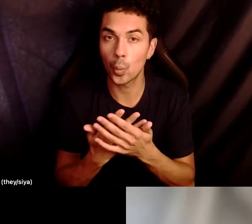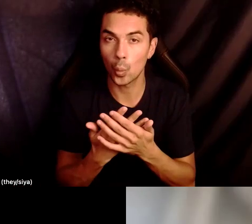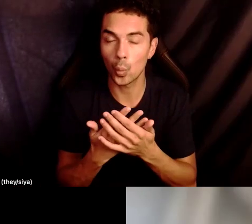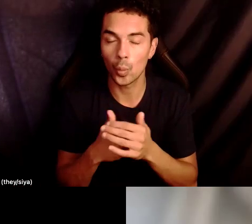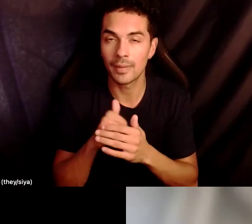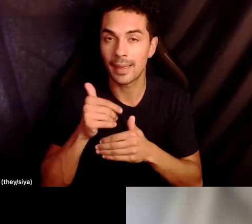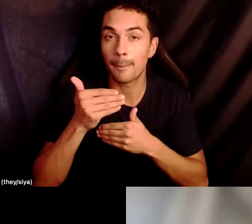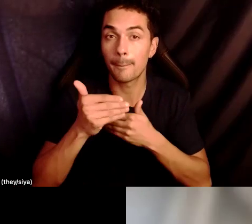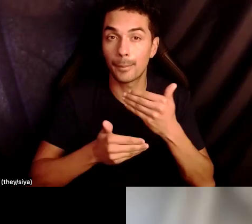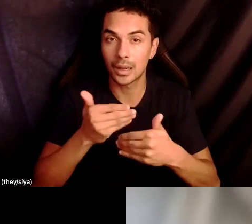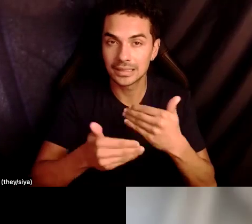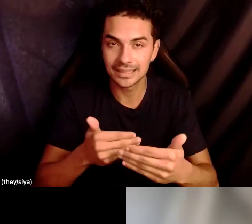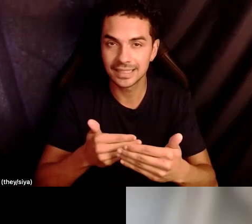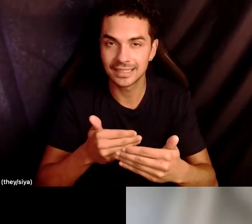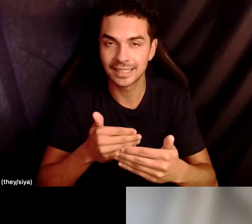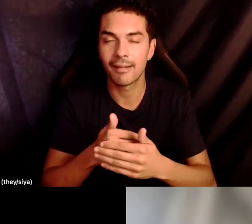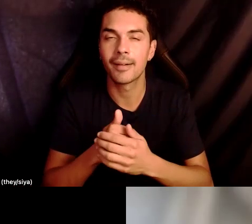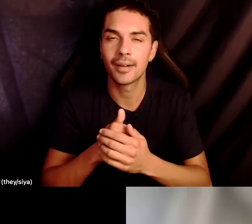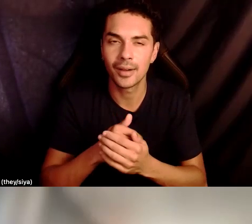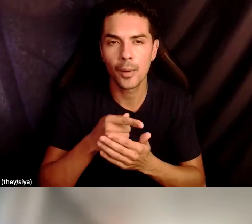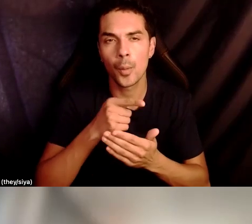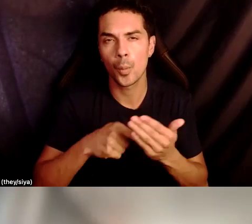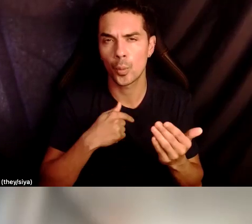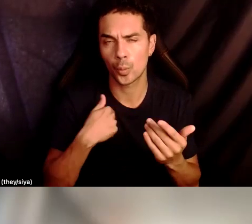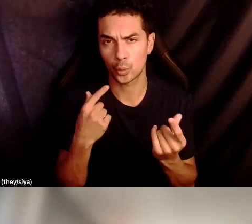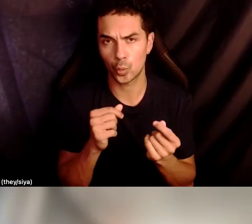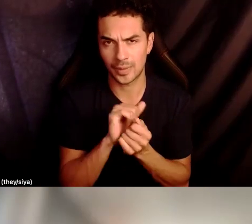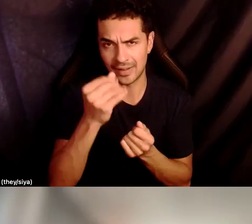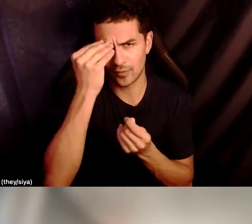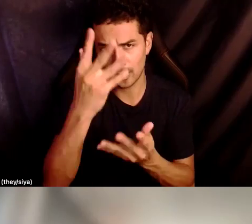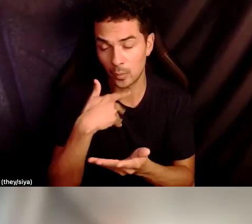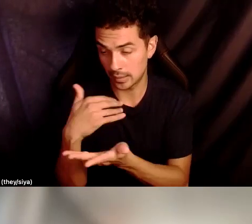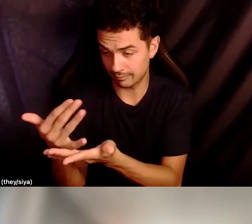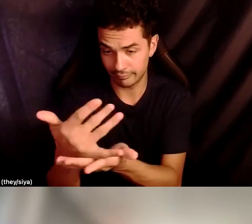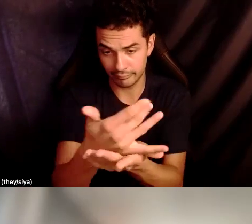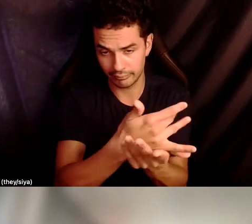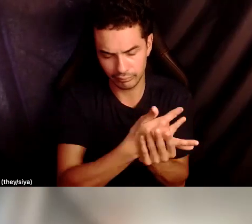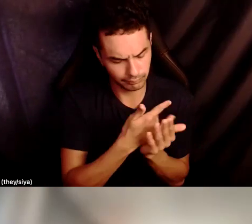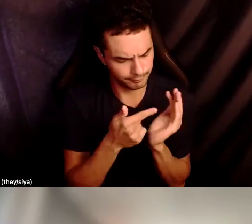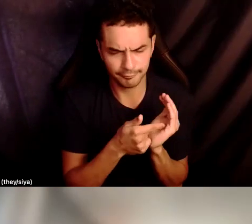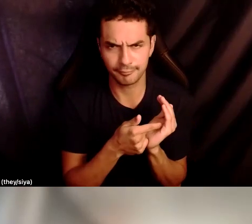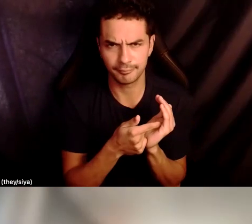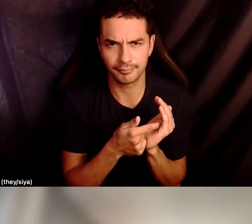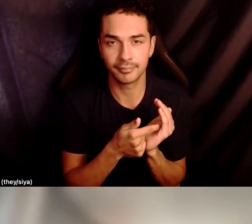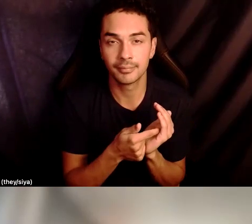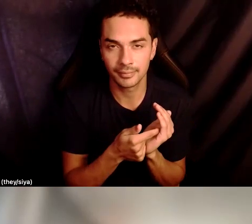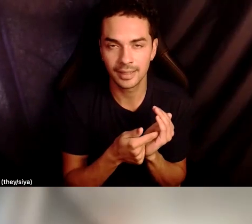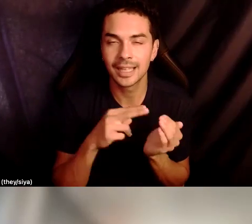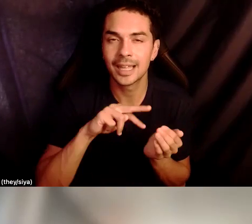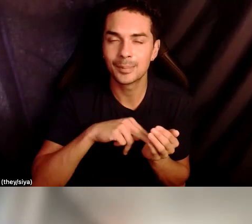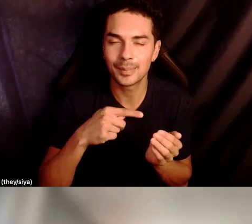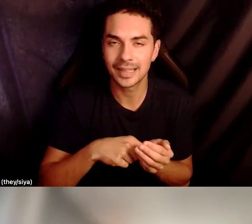process also itself. And what are we, what are we doing with that information? And part of it is really grounding ourselves in the purpose.